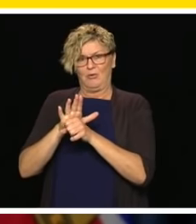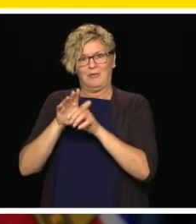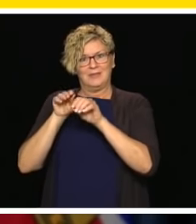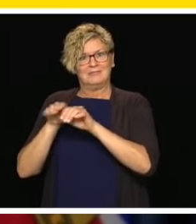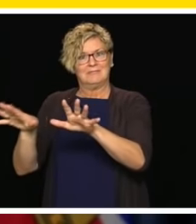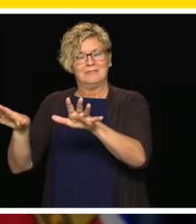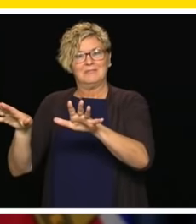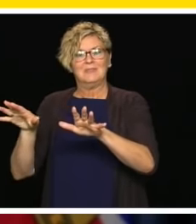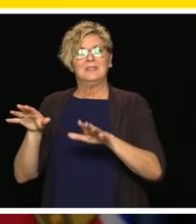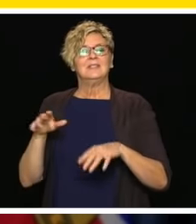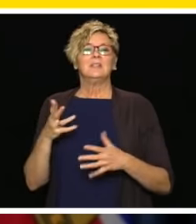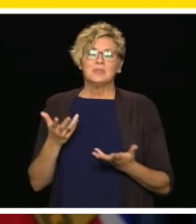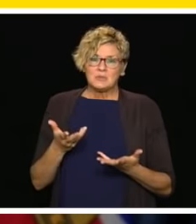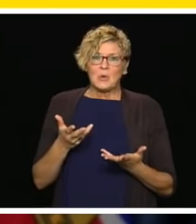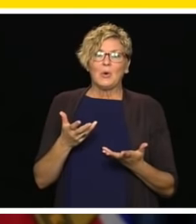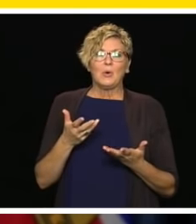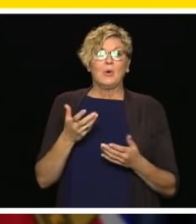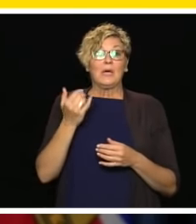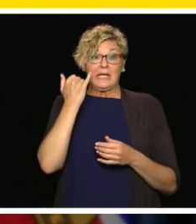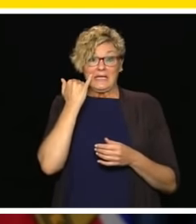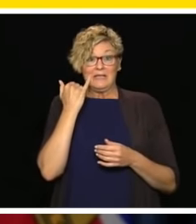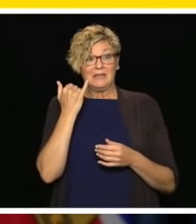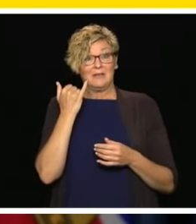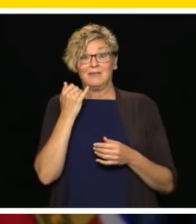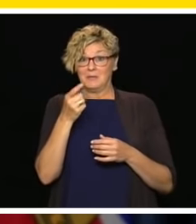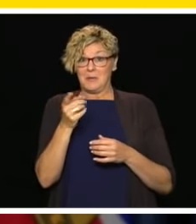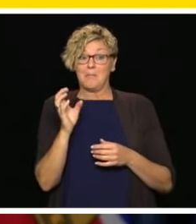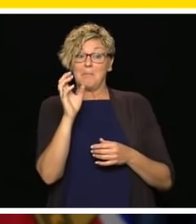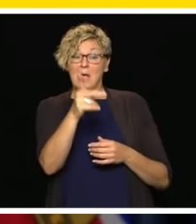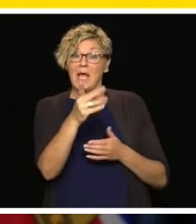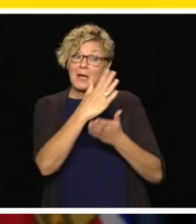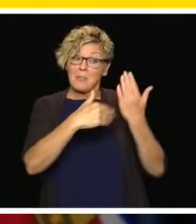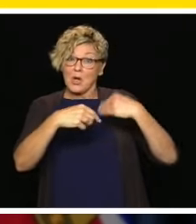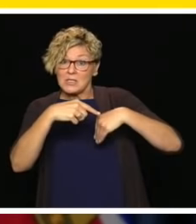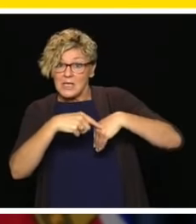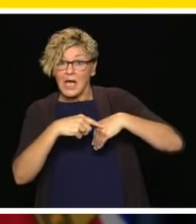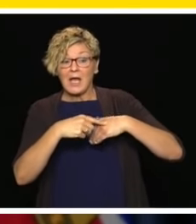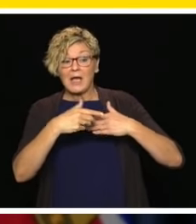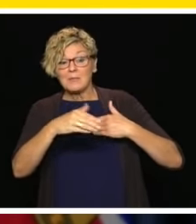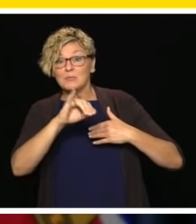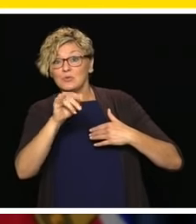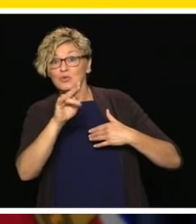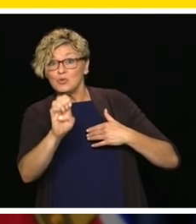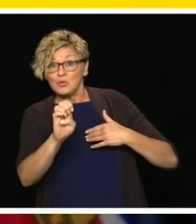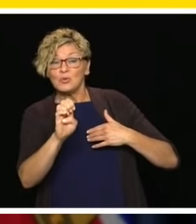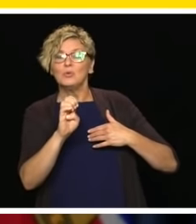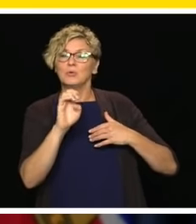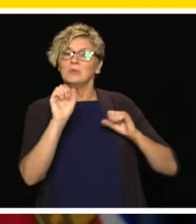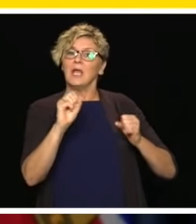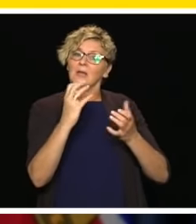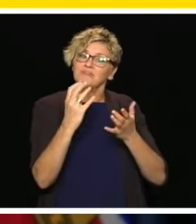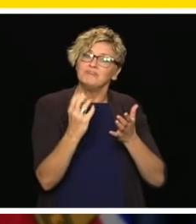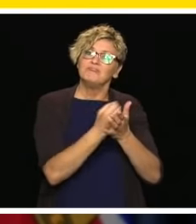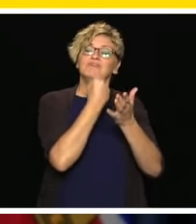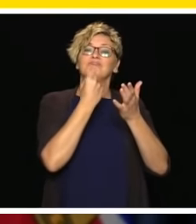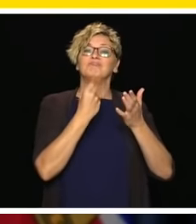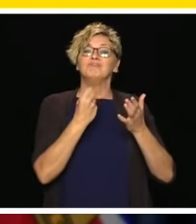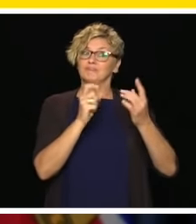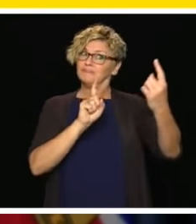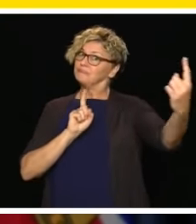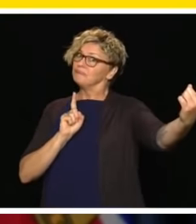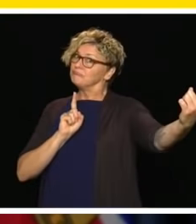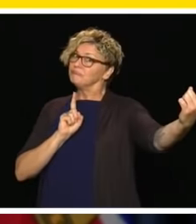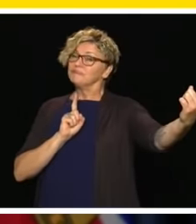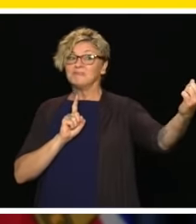is an opportunity to see your friends and your teachers again in school a safe distance. It's an opportunity